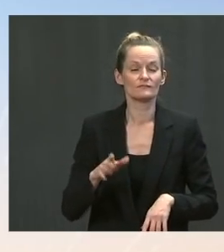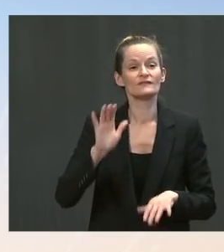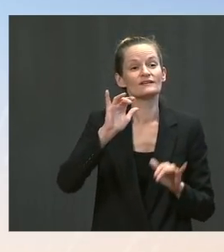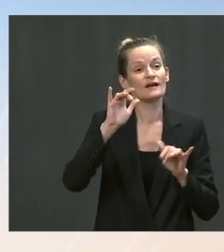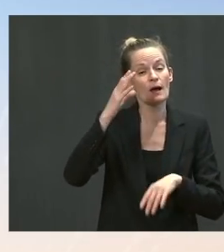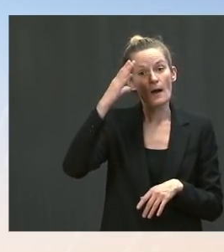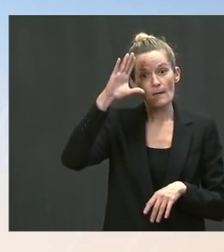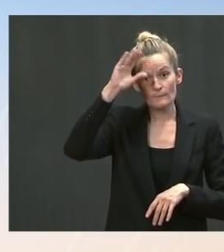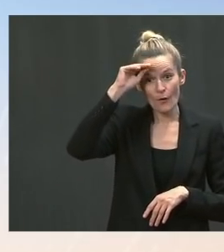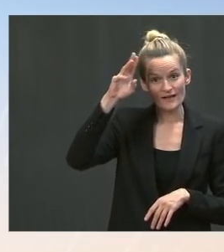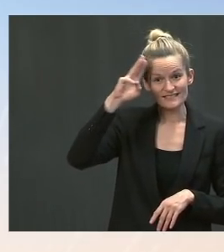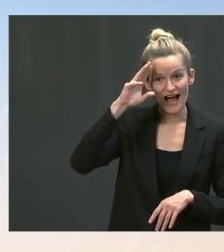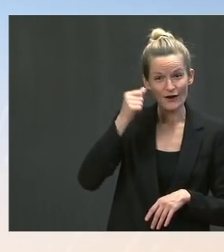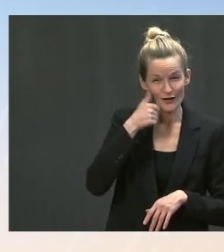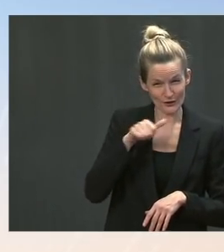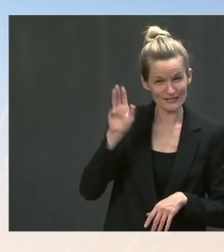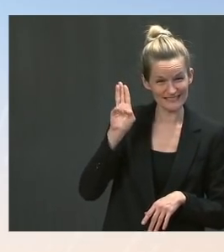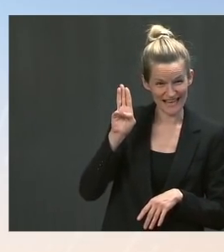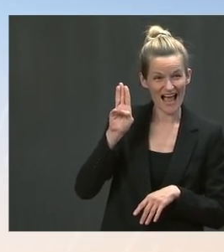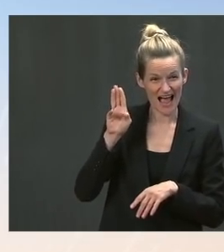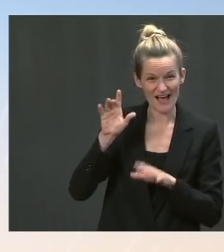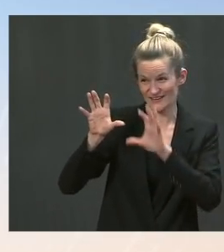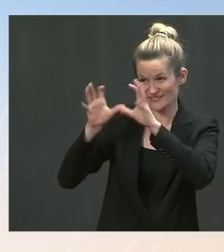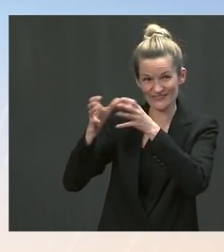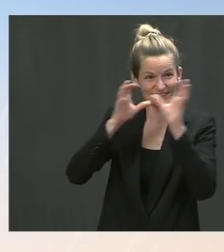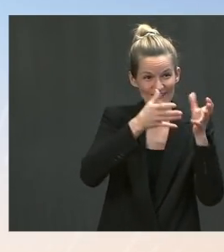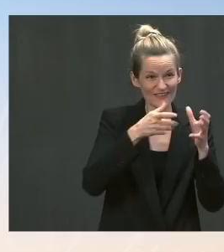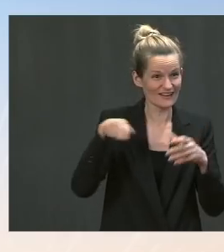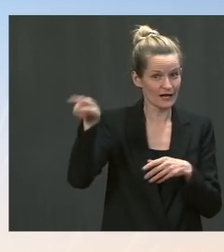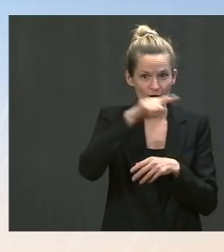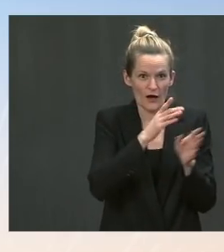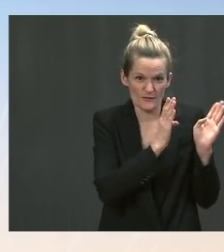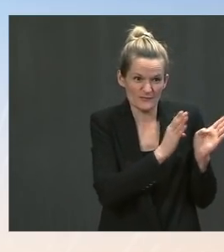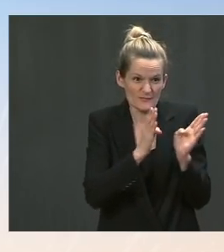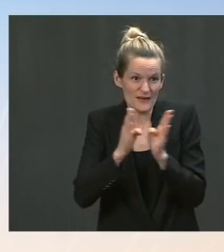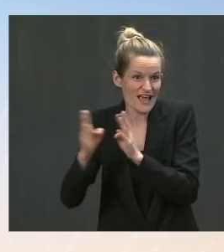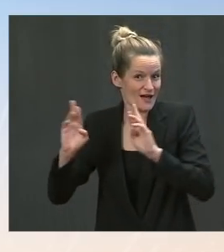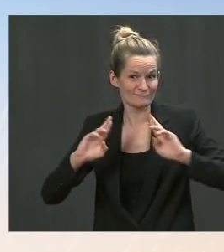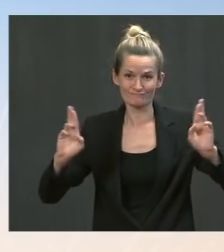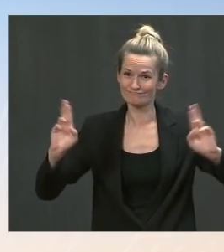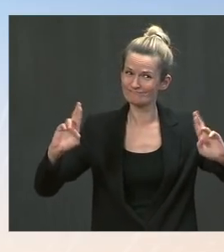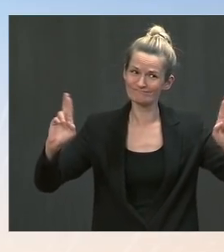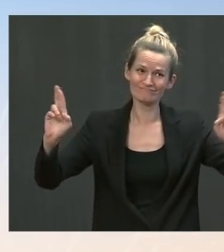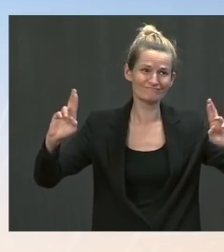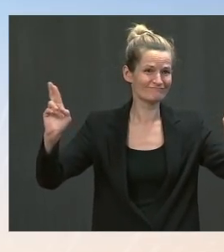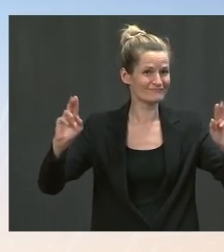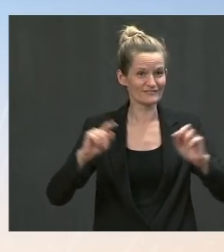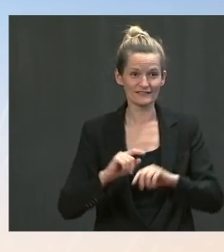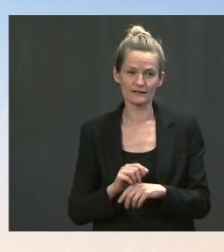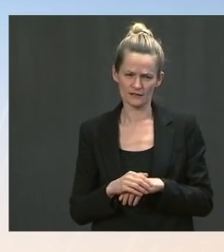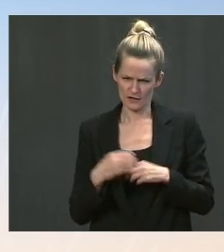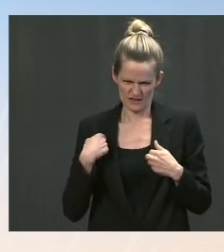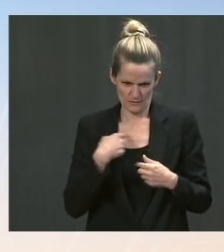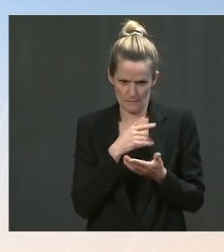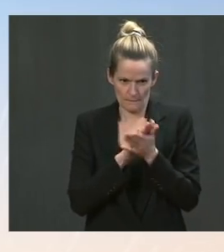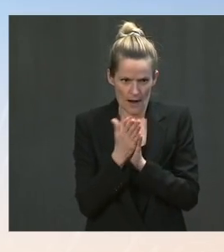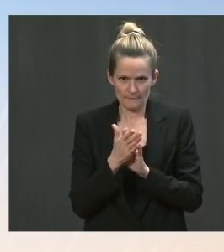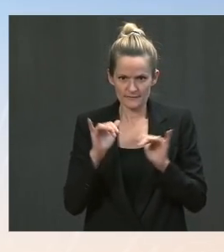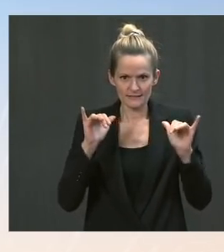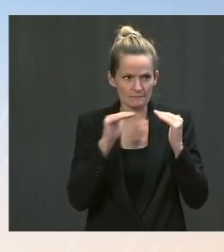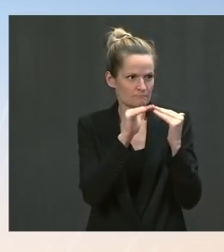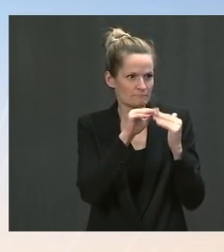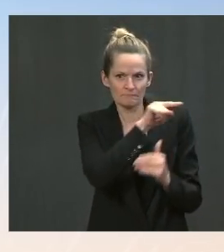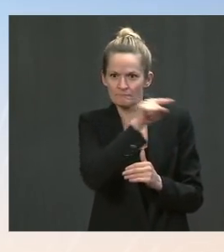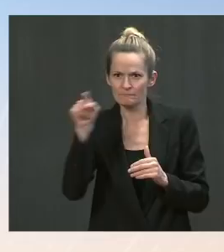in our recovery. There would be ups and downs as we fight the virus. And that's why a number of the programs were designed to extend for several